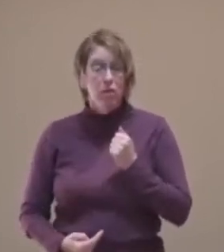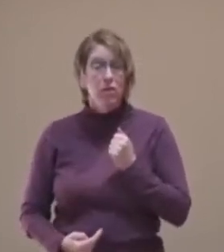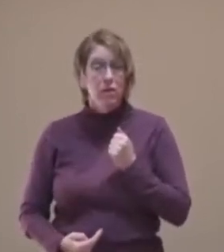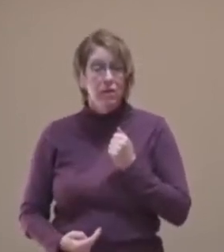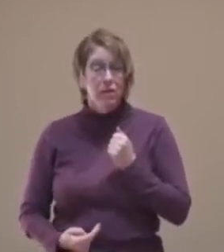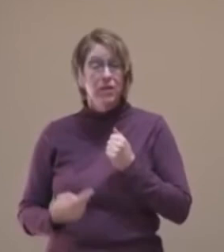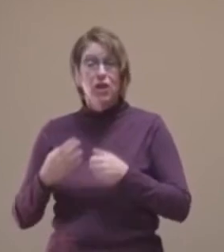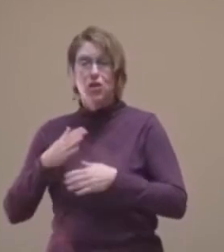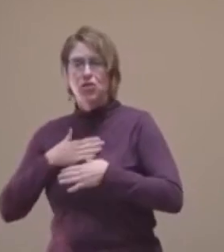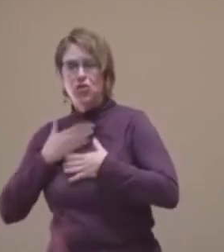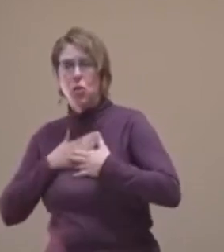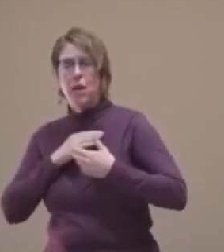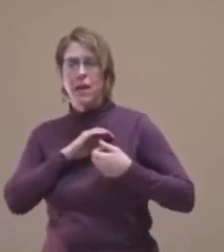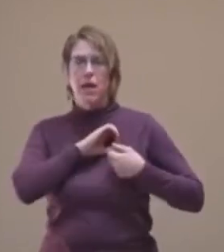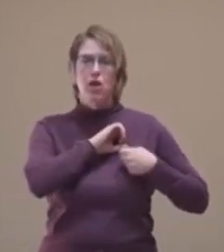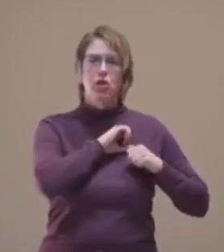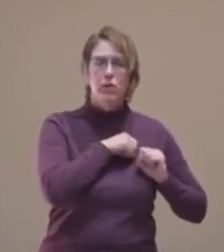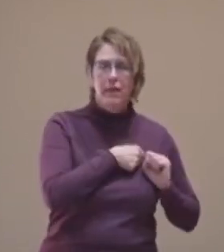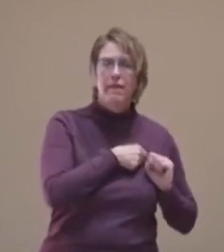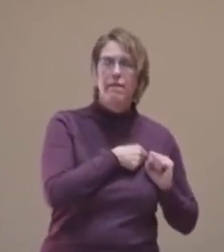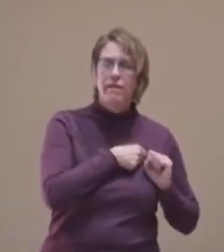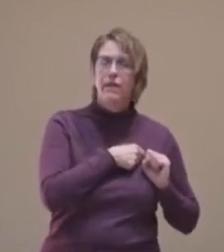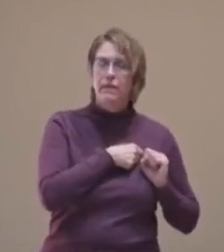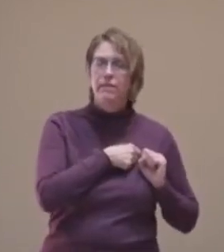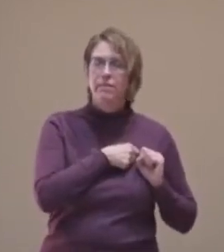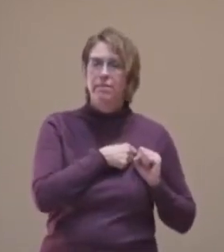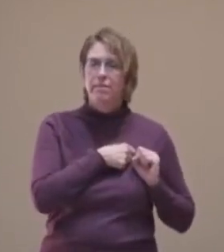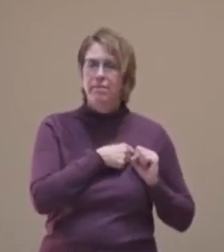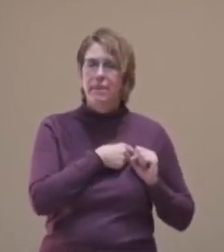know there are plenty of both in all of our stories.